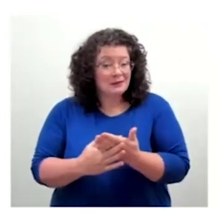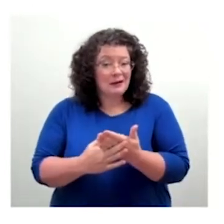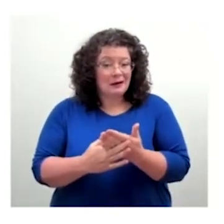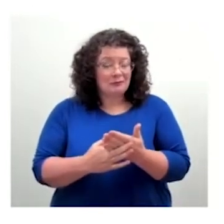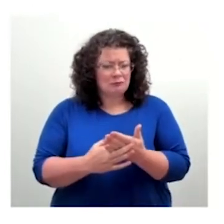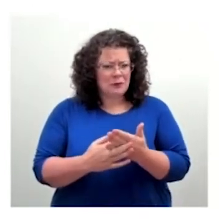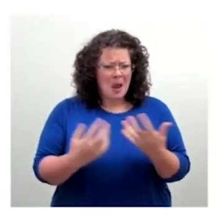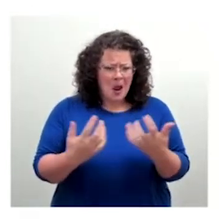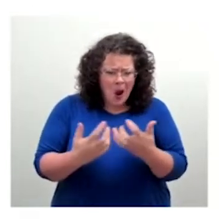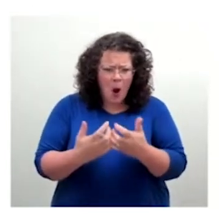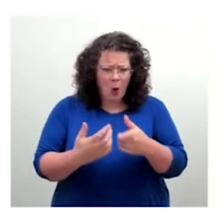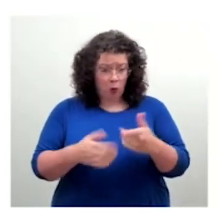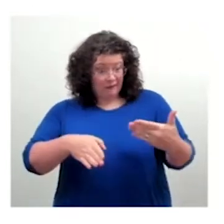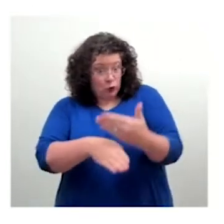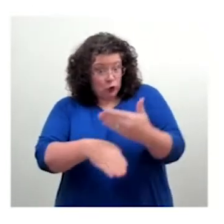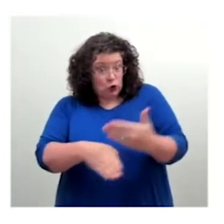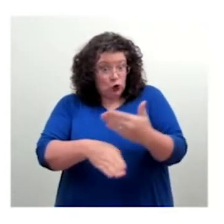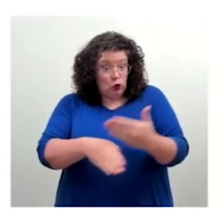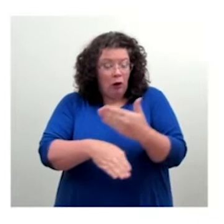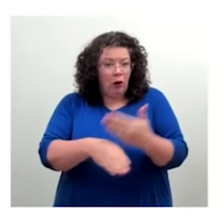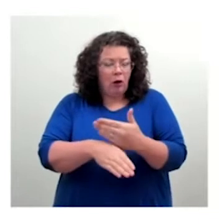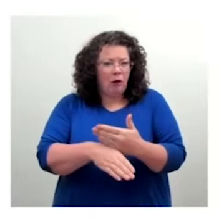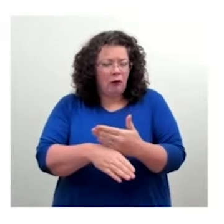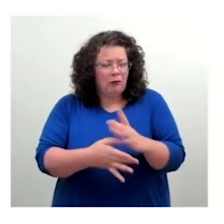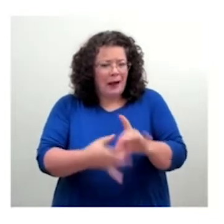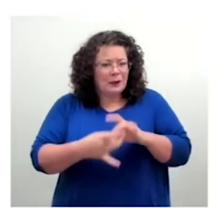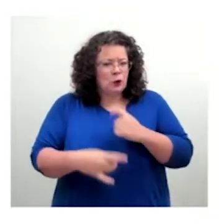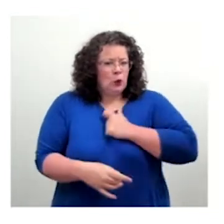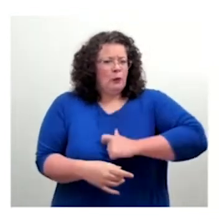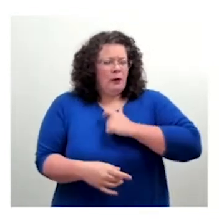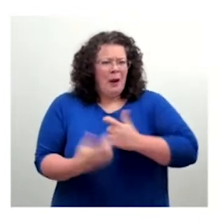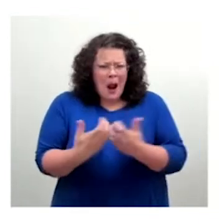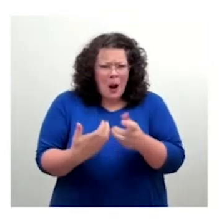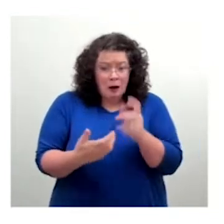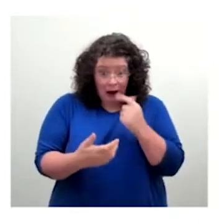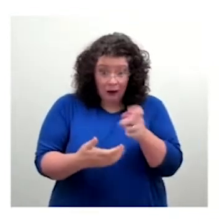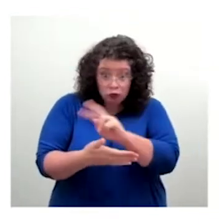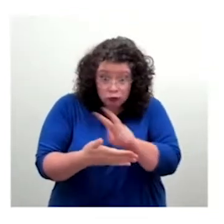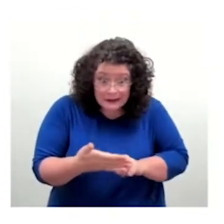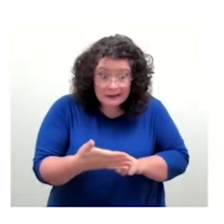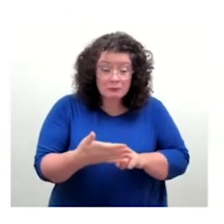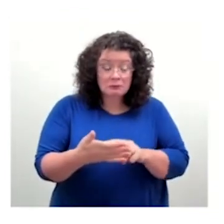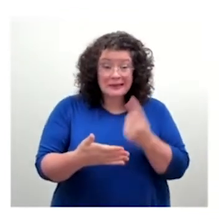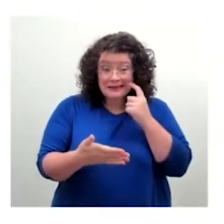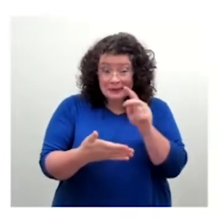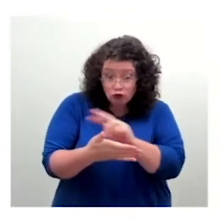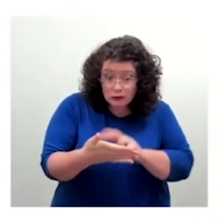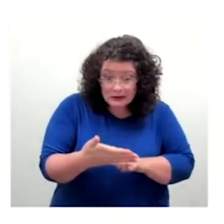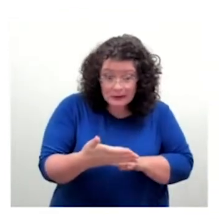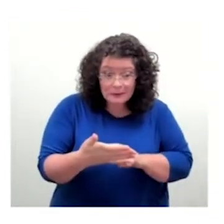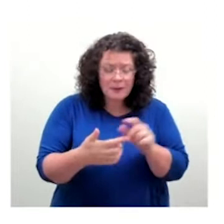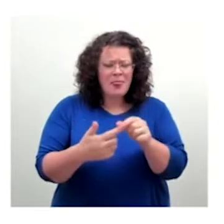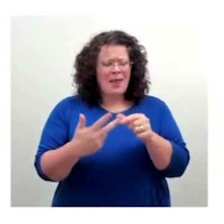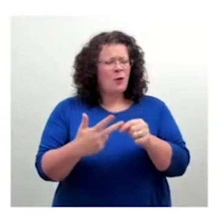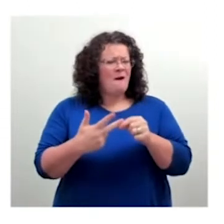and then you have a technical accessibility, the actual font software, the thing that sits on your computer, does it comply